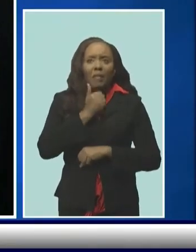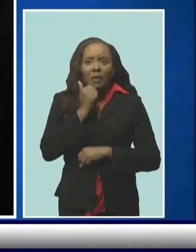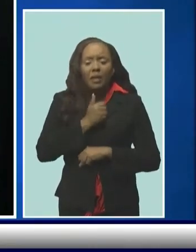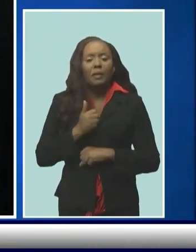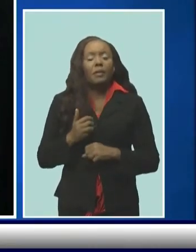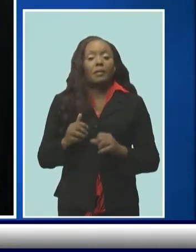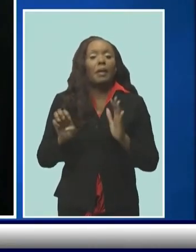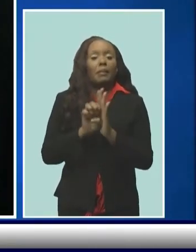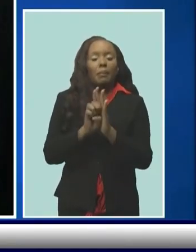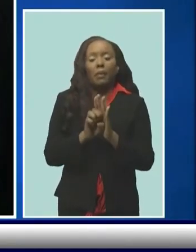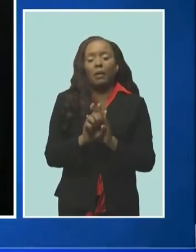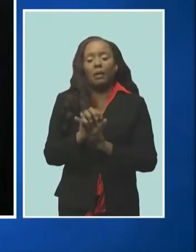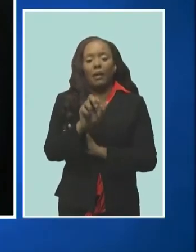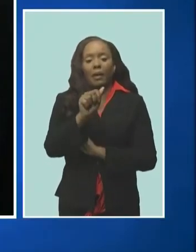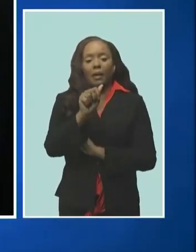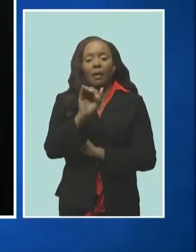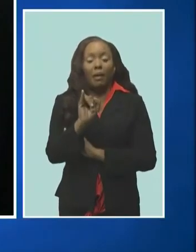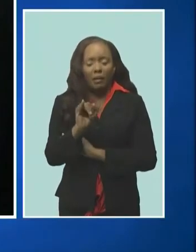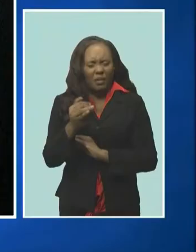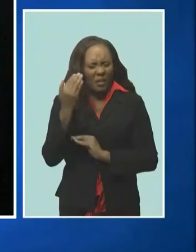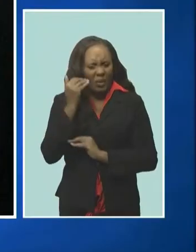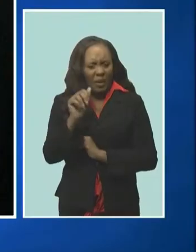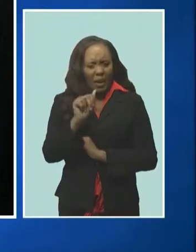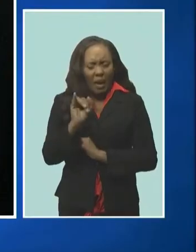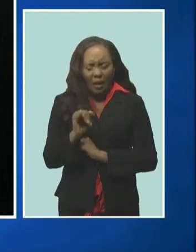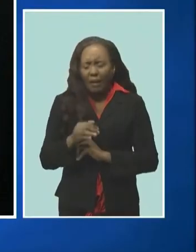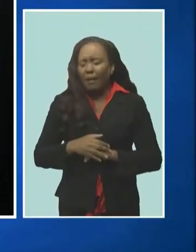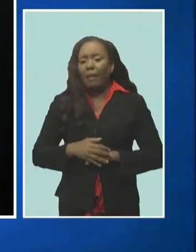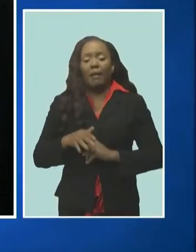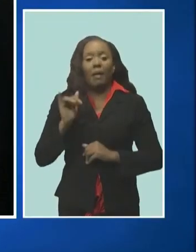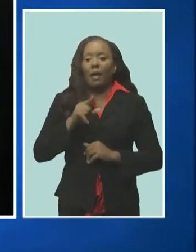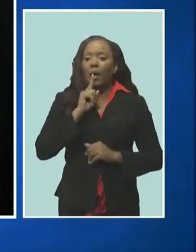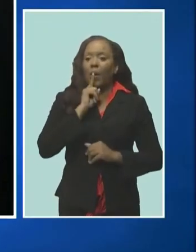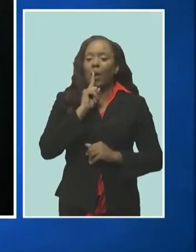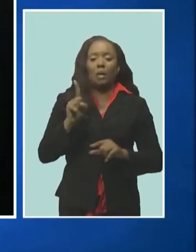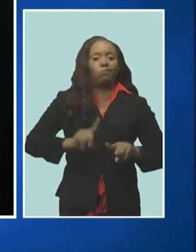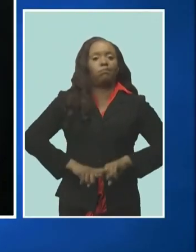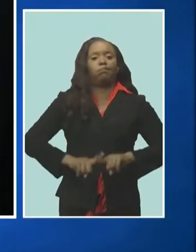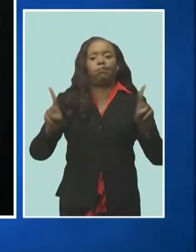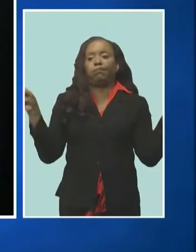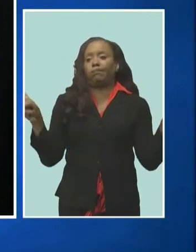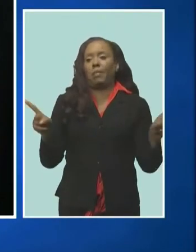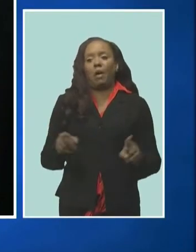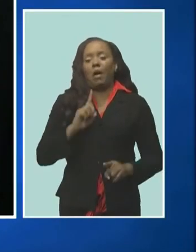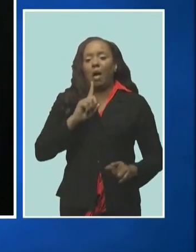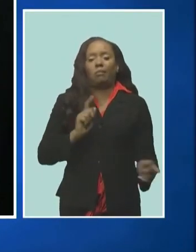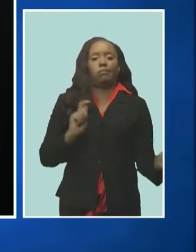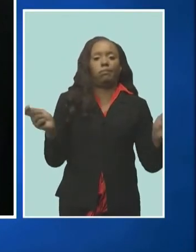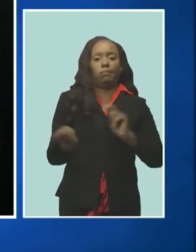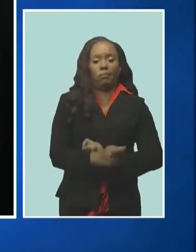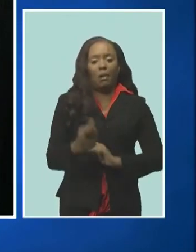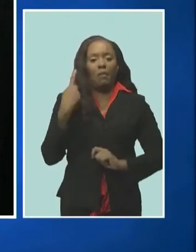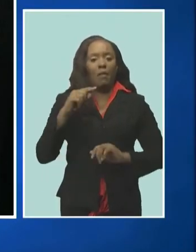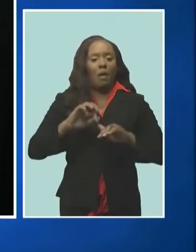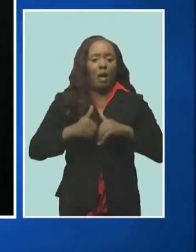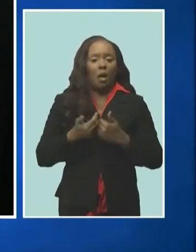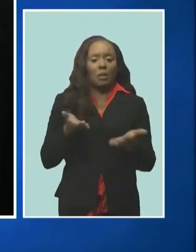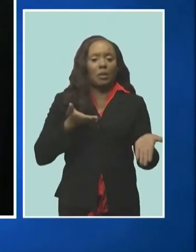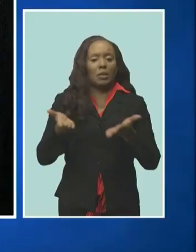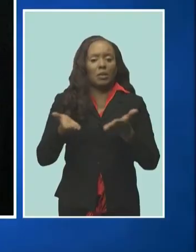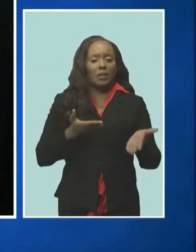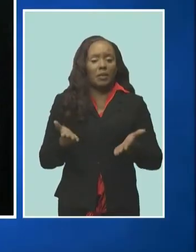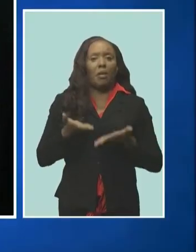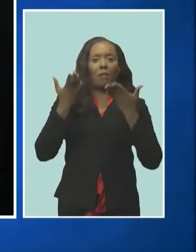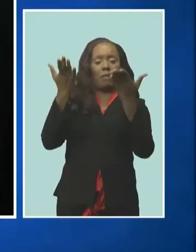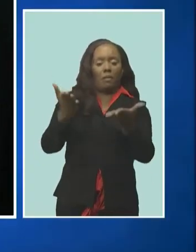example artificial intelligence is open opening a whole new world of possibilities for public service delivery so staying